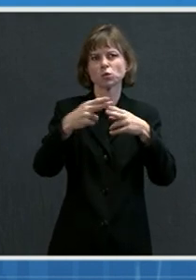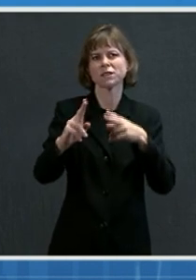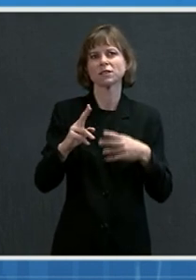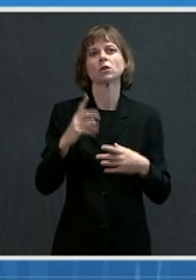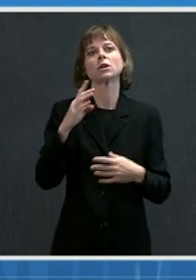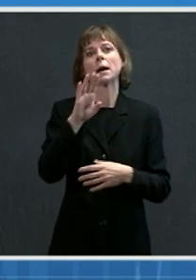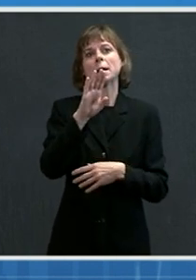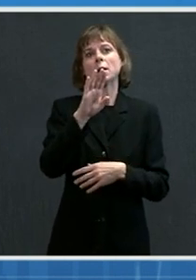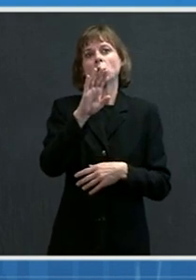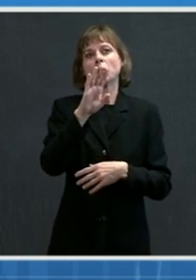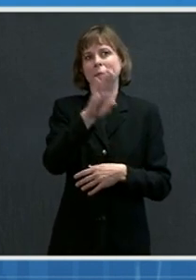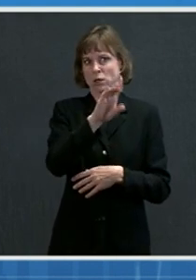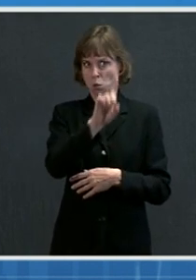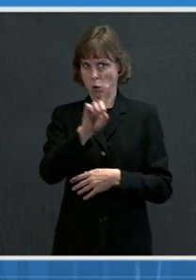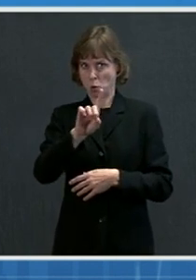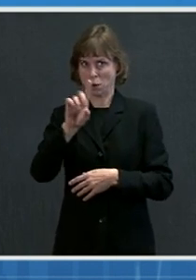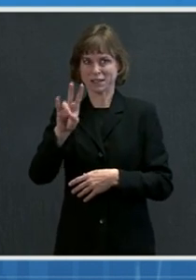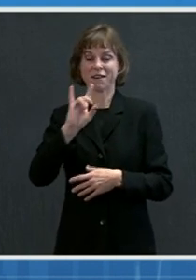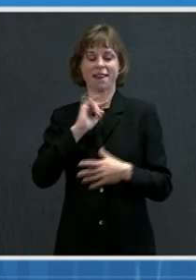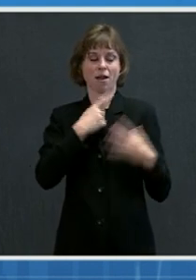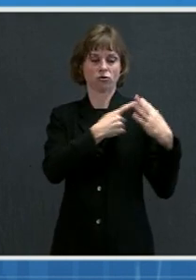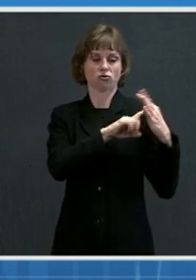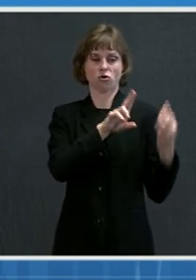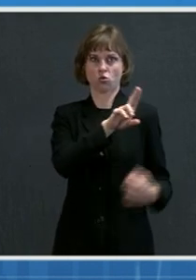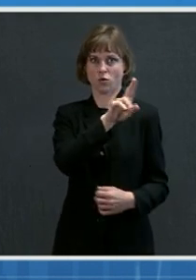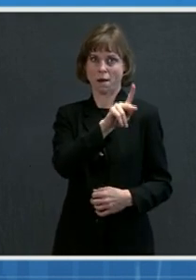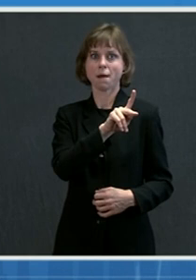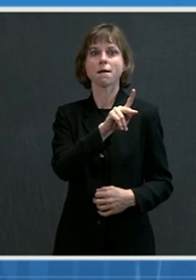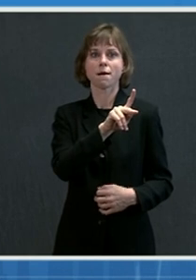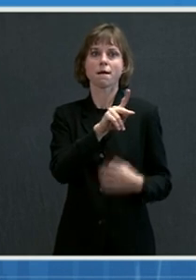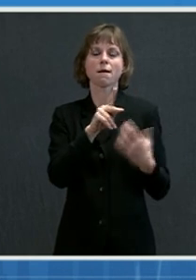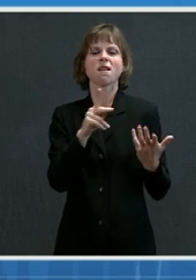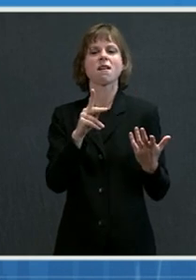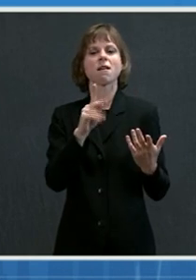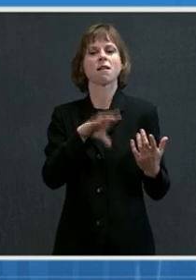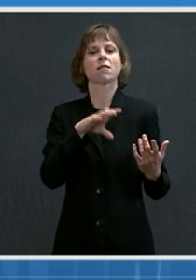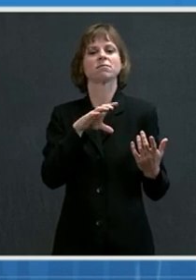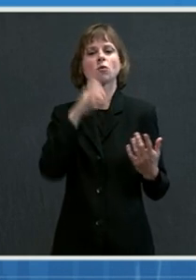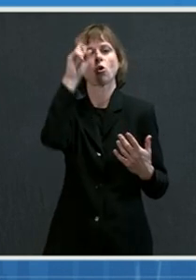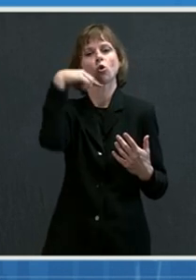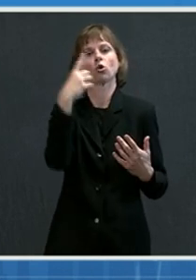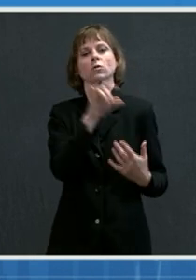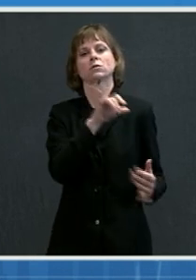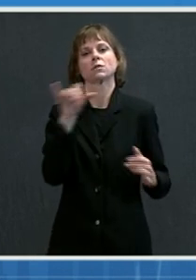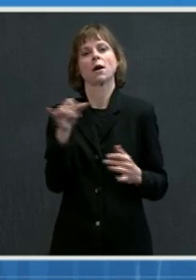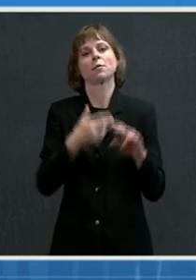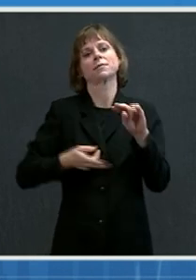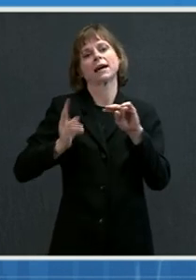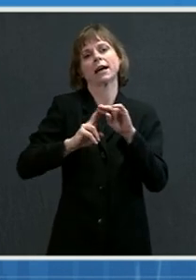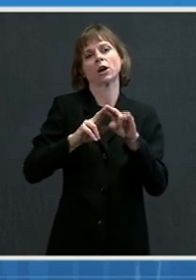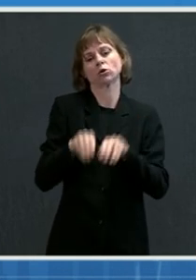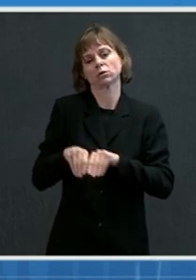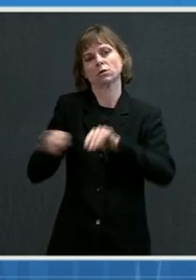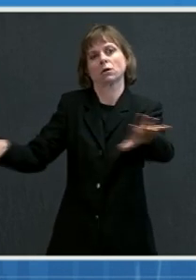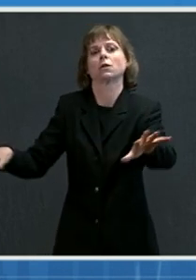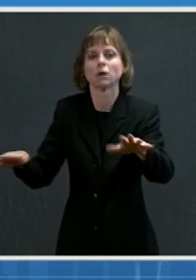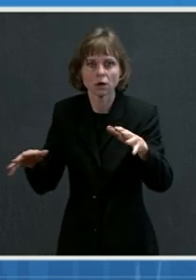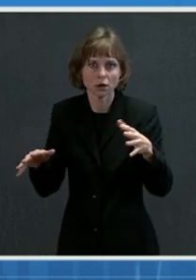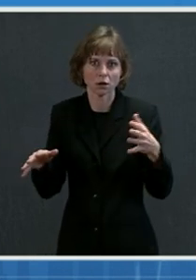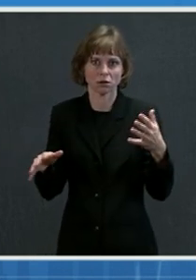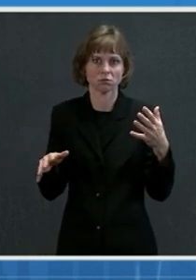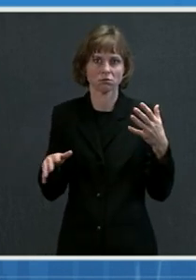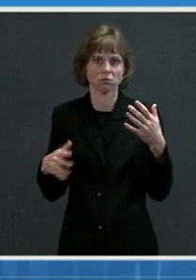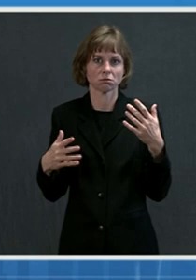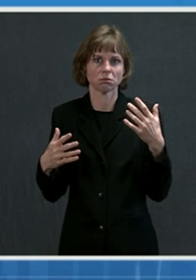117, which was originally in the UK, has the characteristic of increased transmissibility. It's covered relatively well